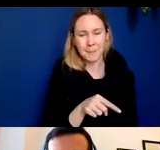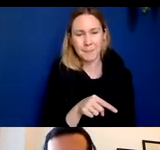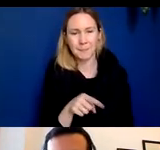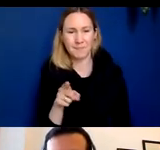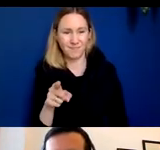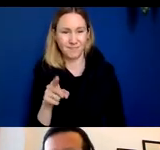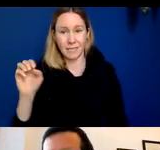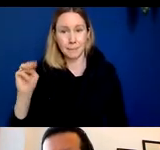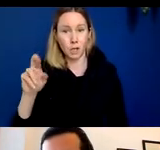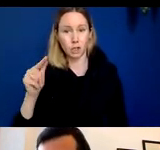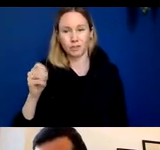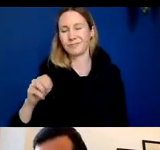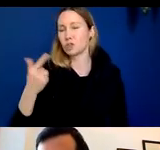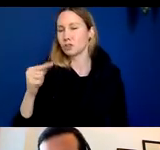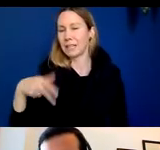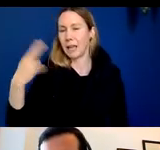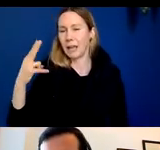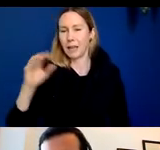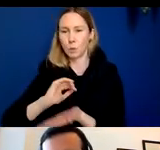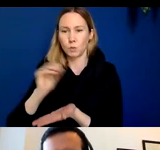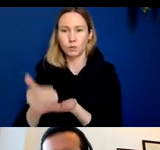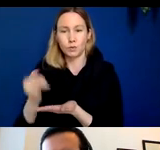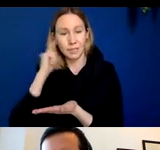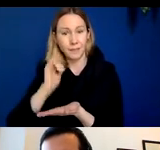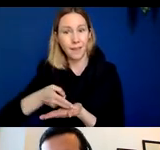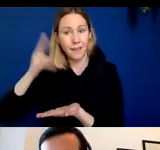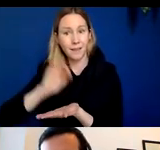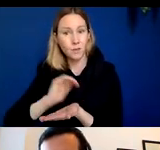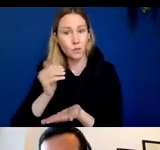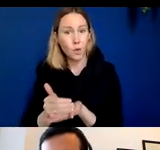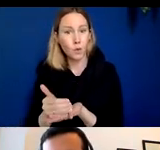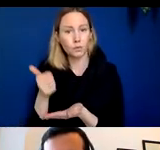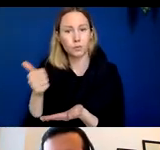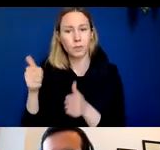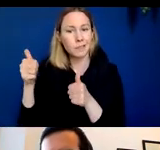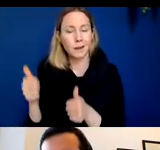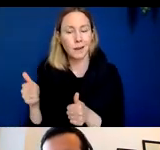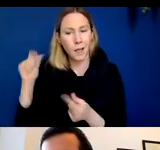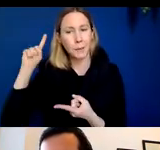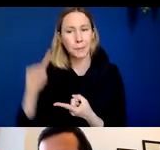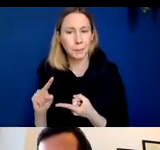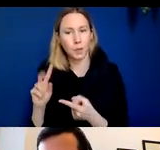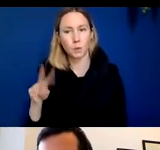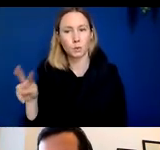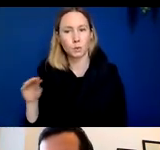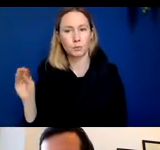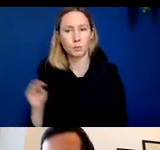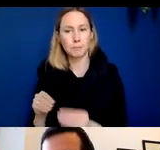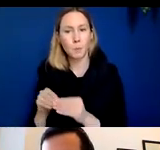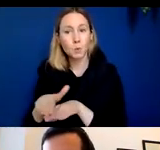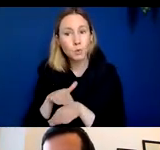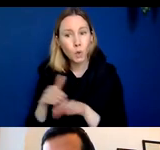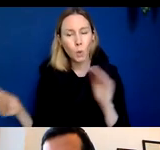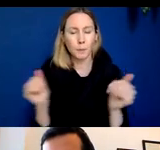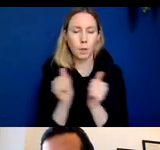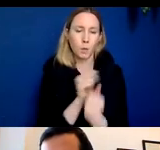represented in green patients who received high dose declined at 22% slower rate than patients who